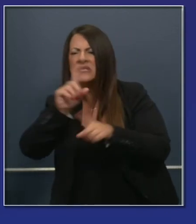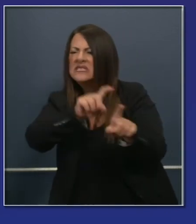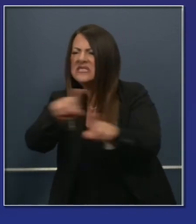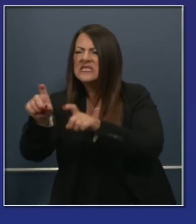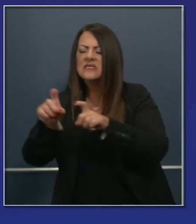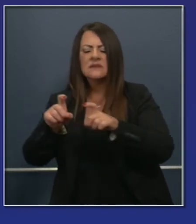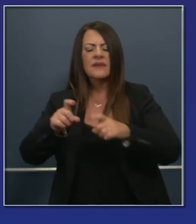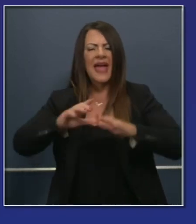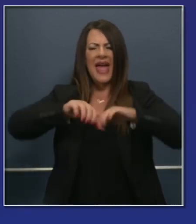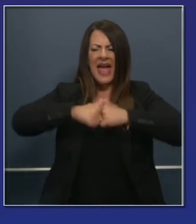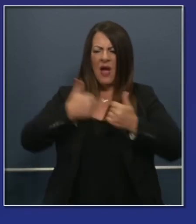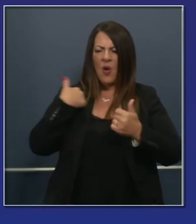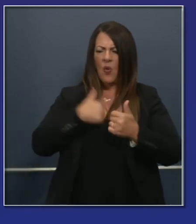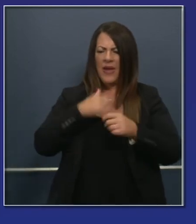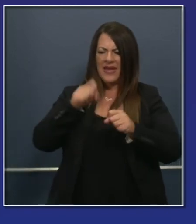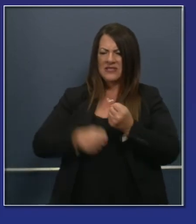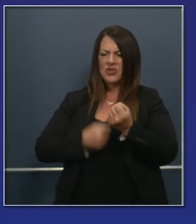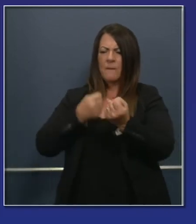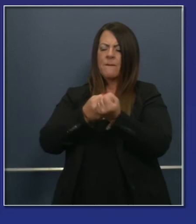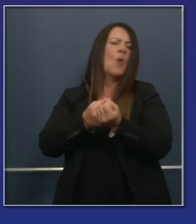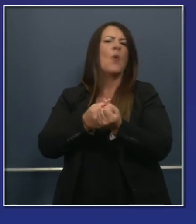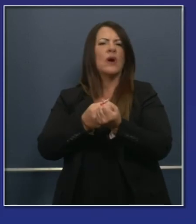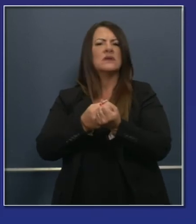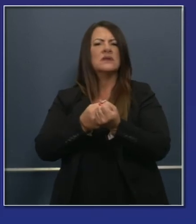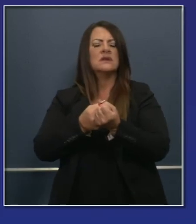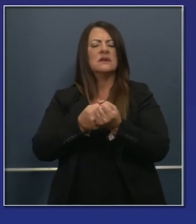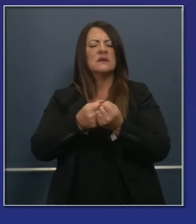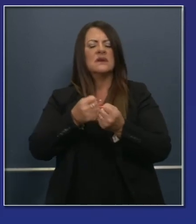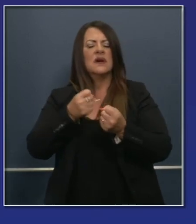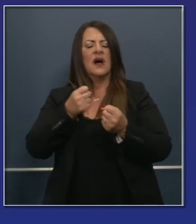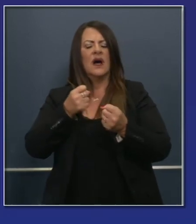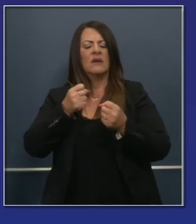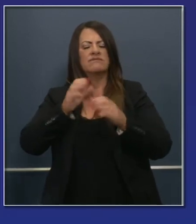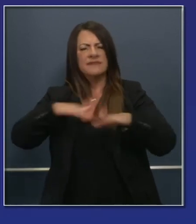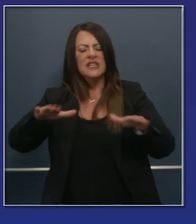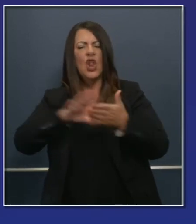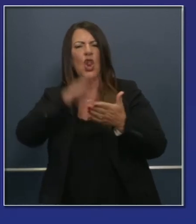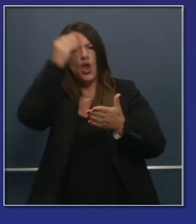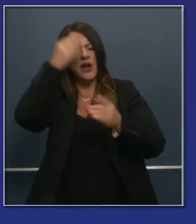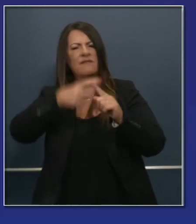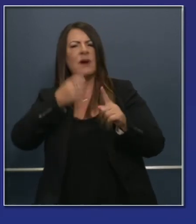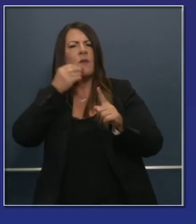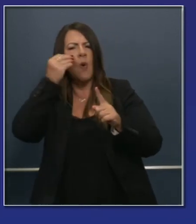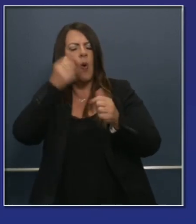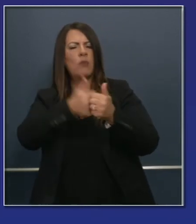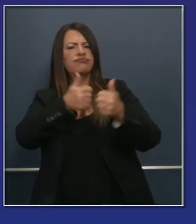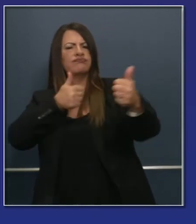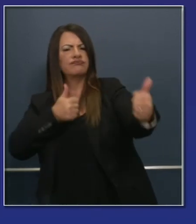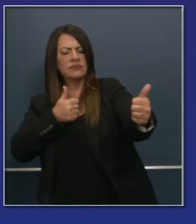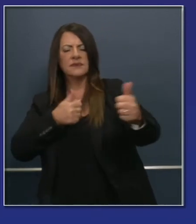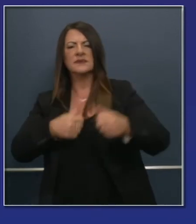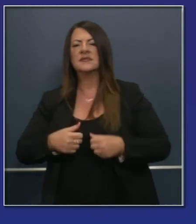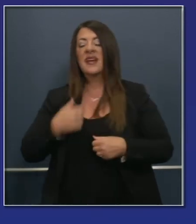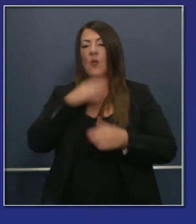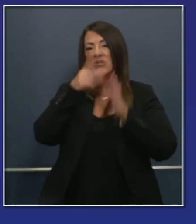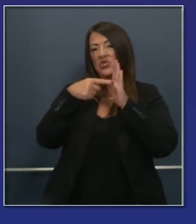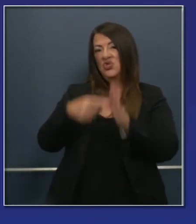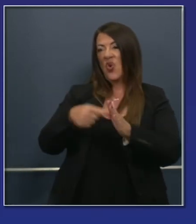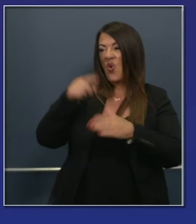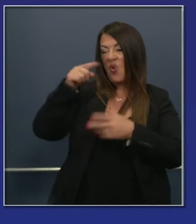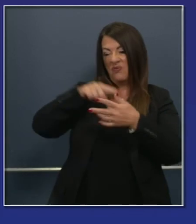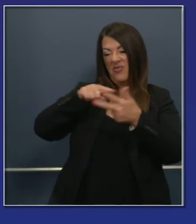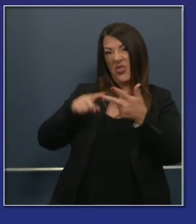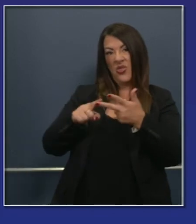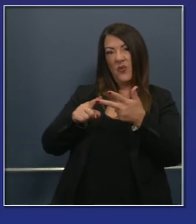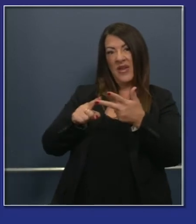we need to go as relates to supporting our efforts on distance learning you'll just see three specific surveys on this slide that